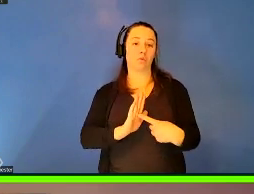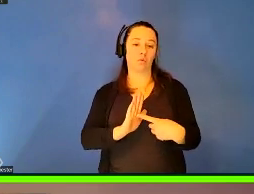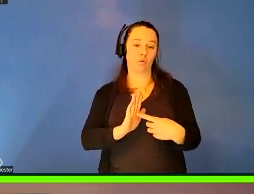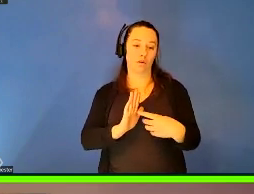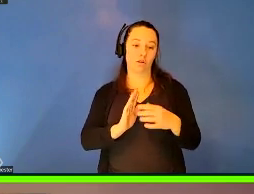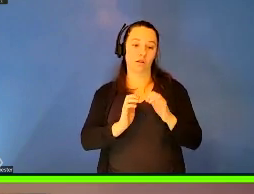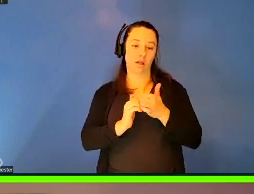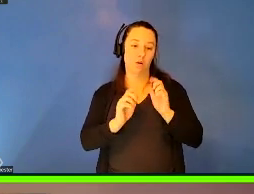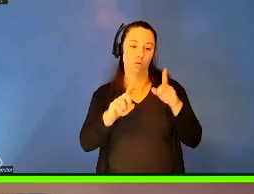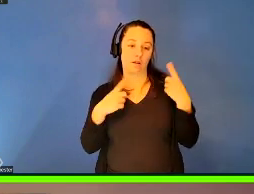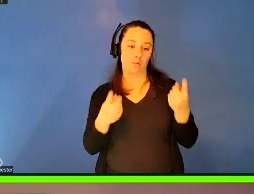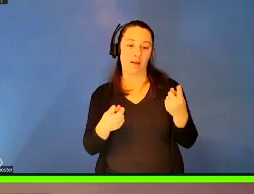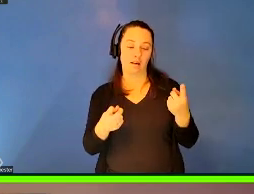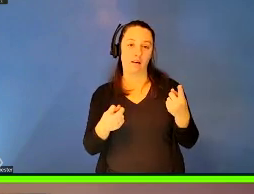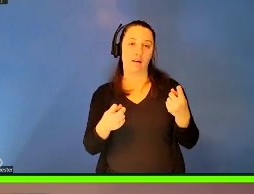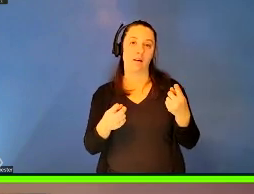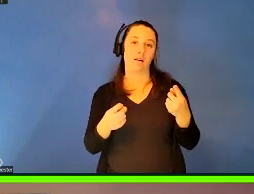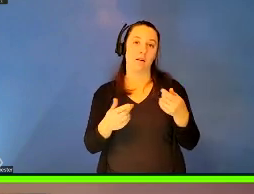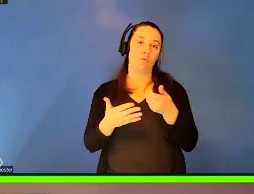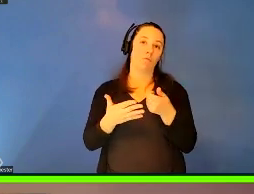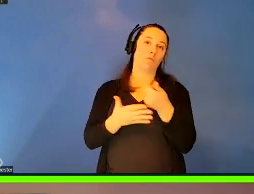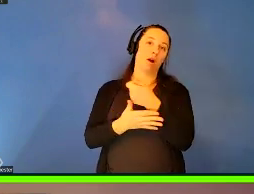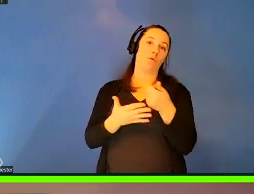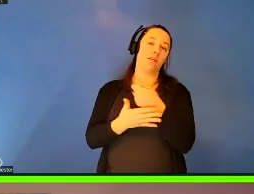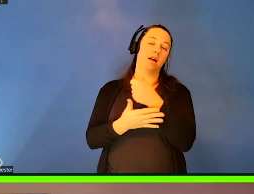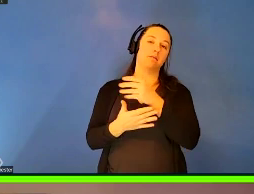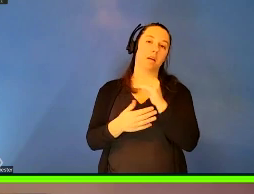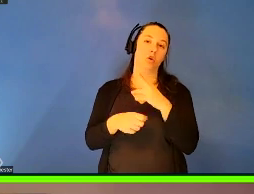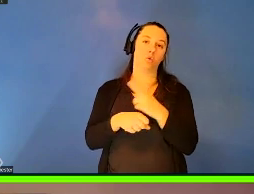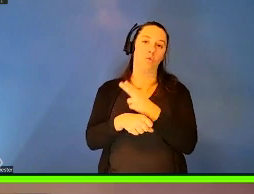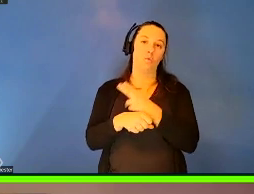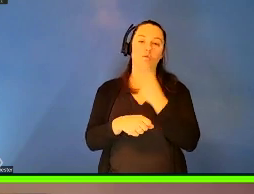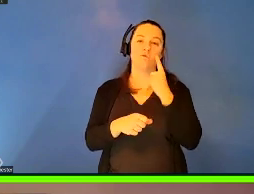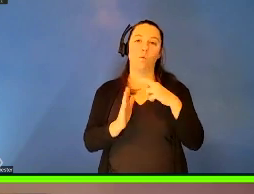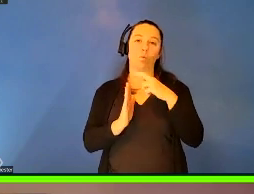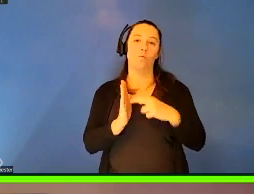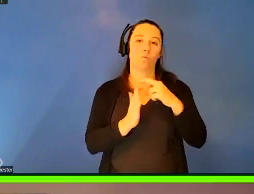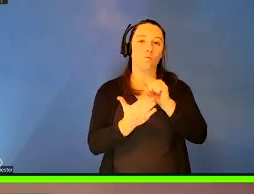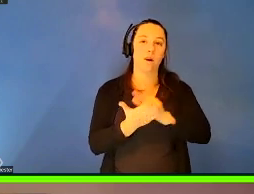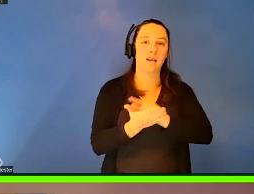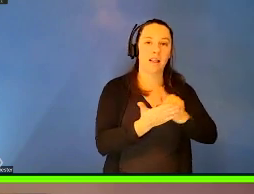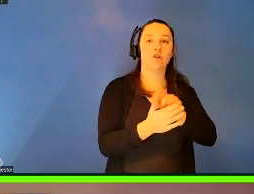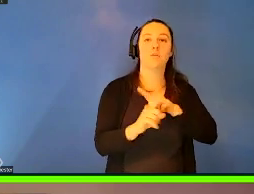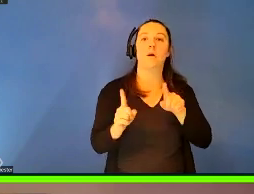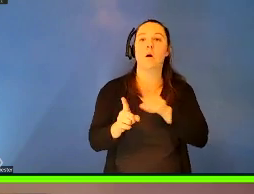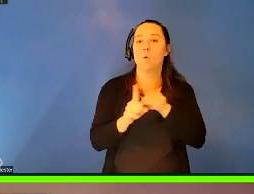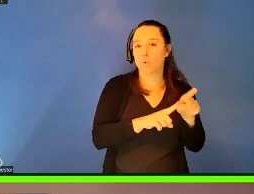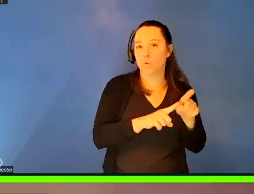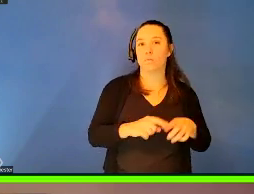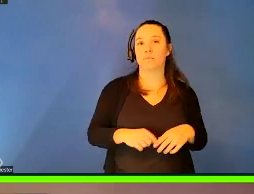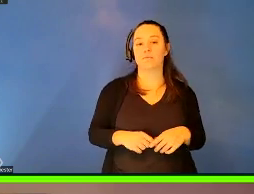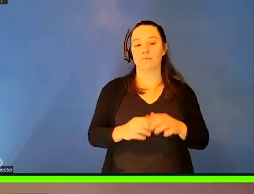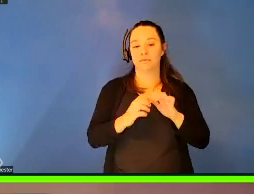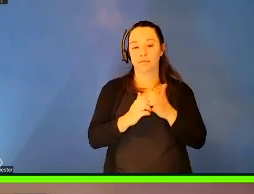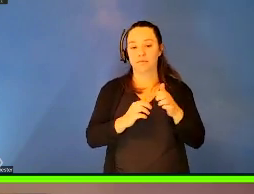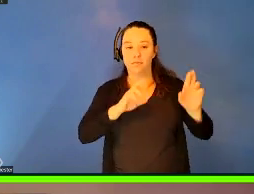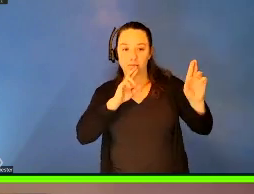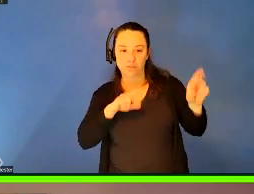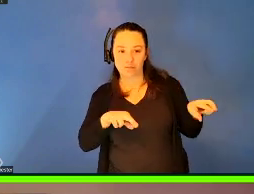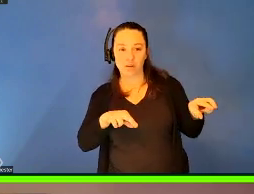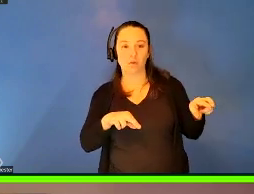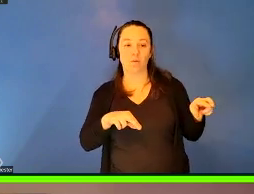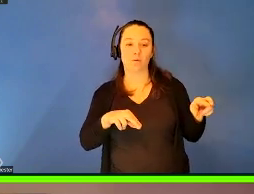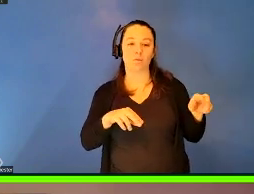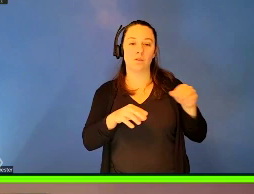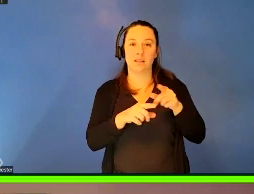um, prioritized, at least within, um, regulations, but also, um, you know, how it's responded to in the field of global